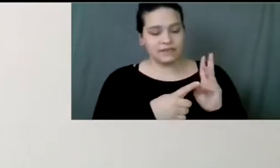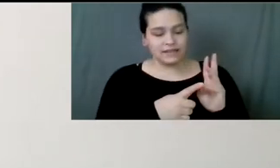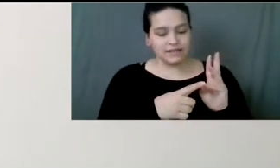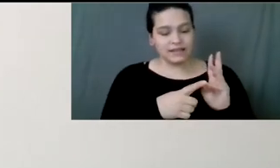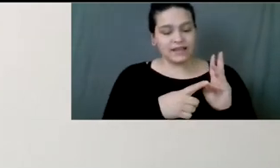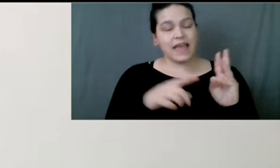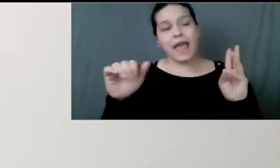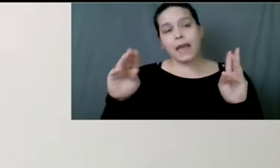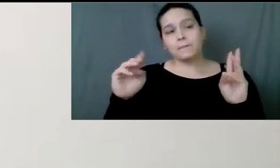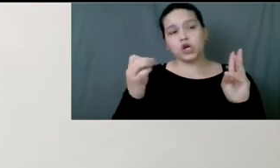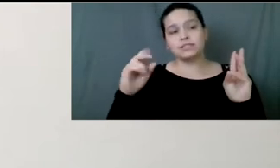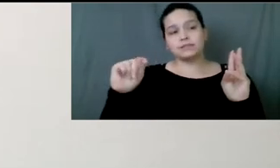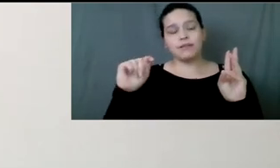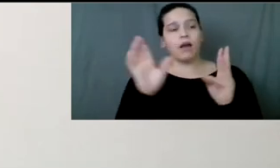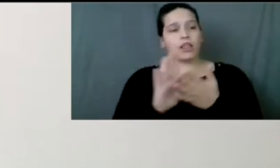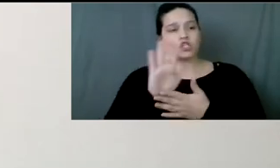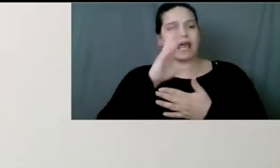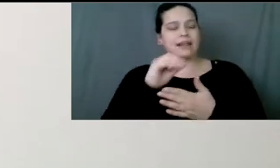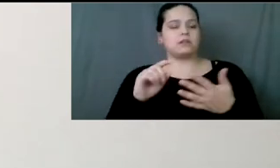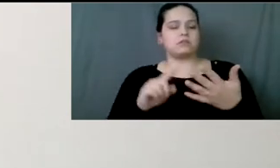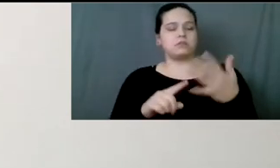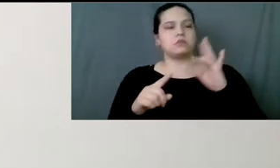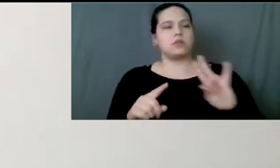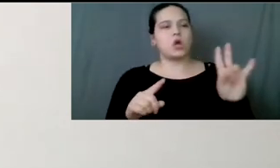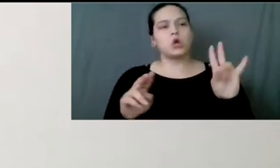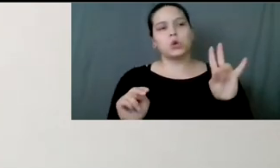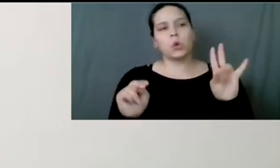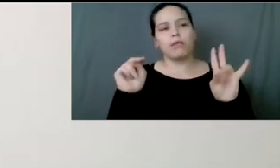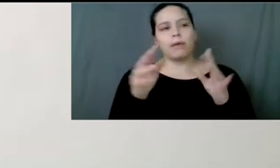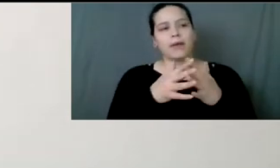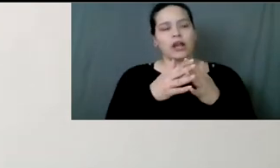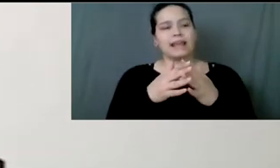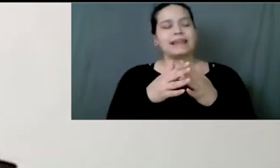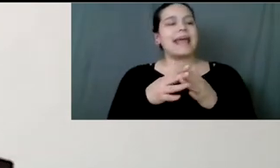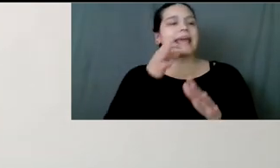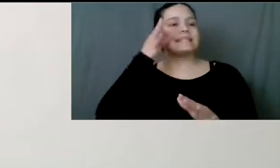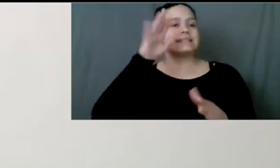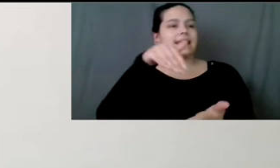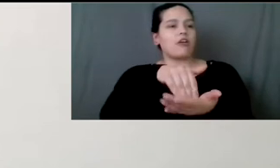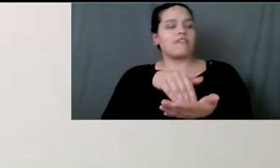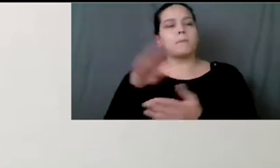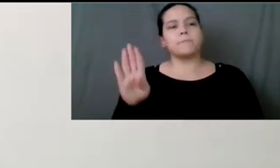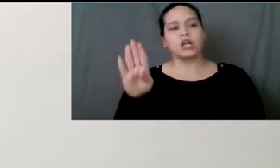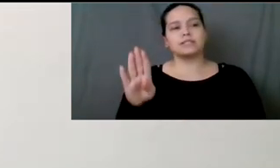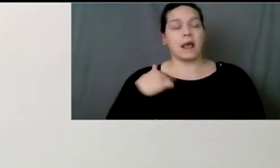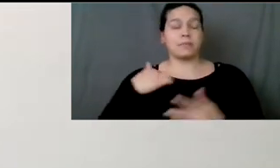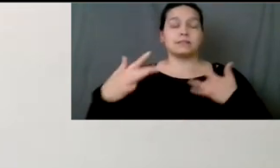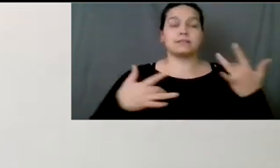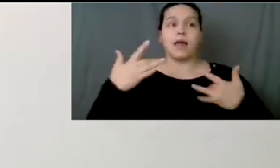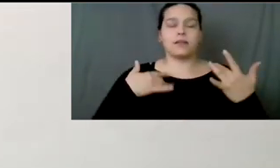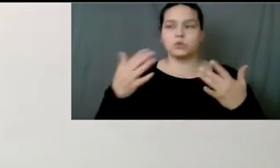College, and the North American Indian Center of Boston. I'm excited to introduce my co-presenter,